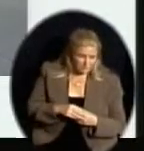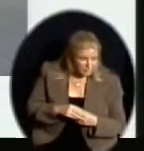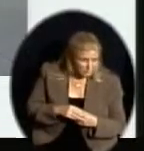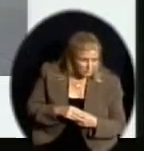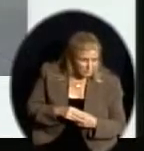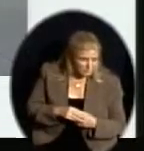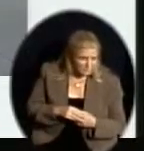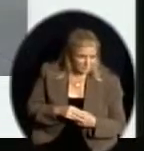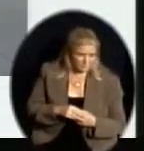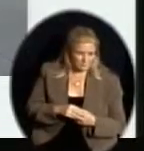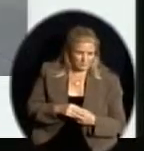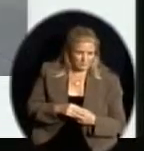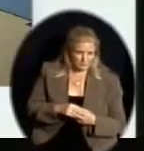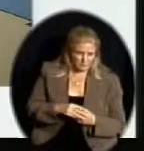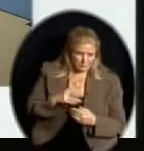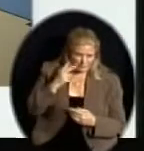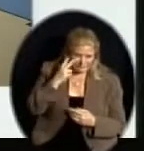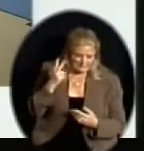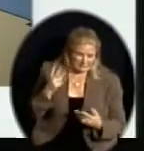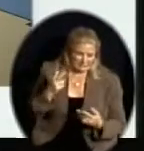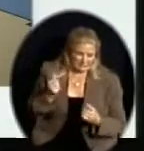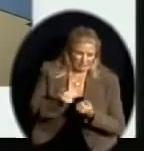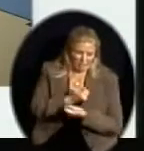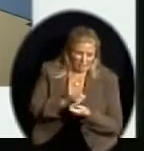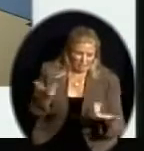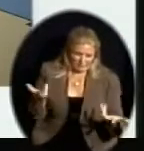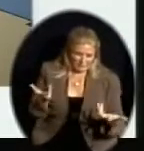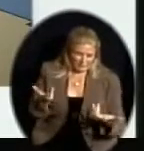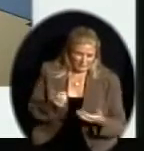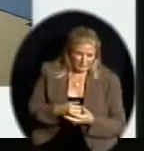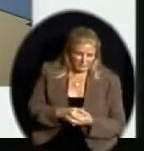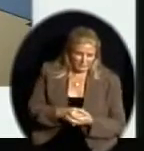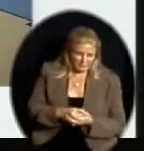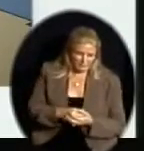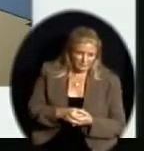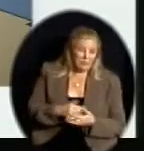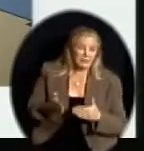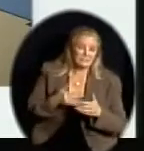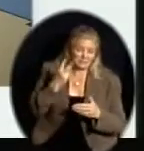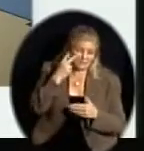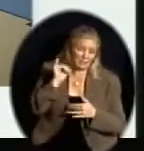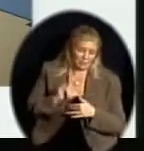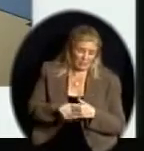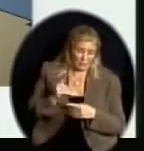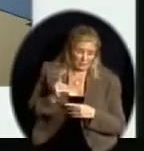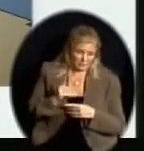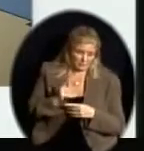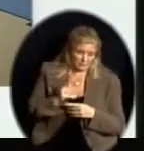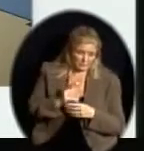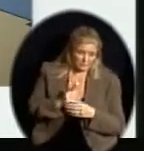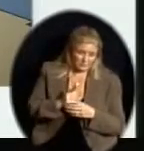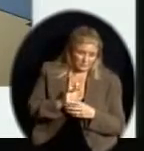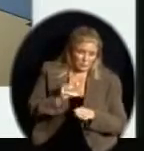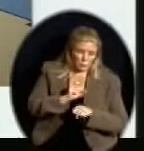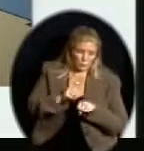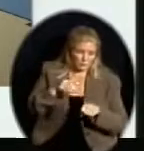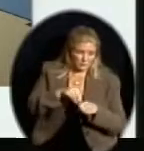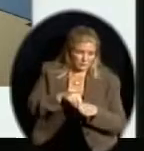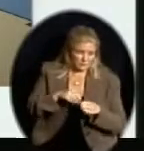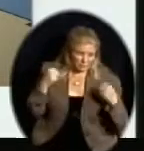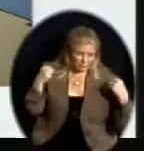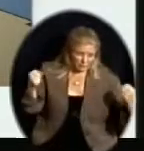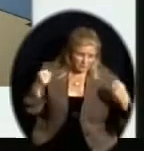parking lot and everything else. had the big cranes out. This one's real easy to see. We reworked the gym of Black Bob.